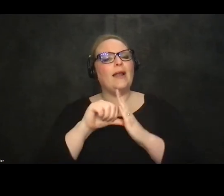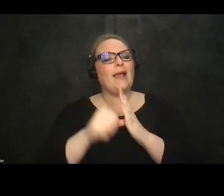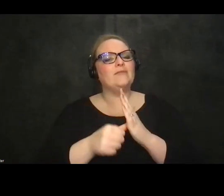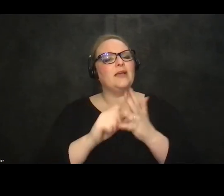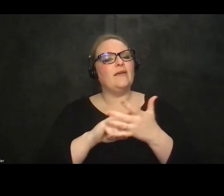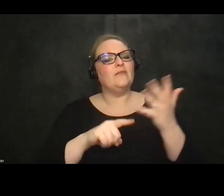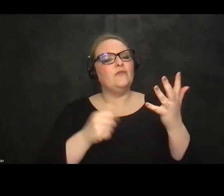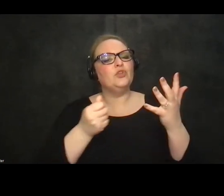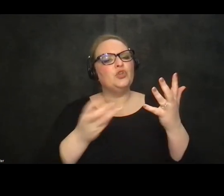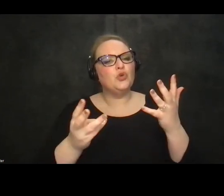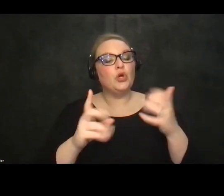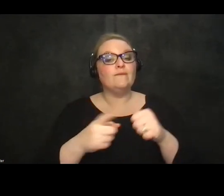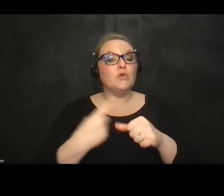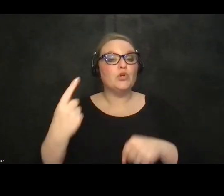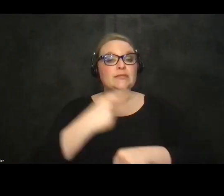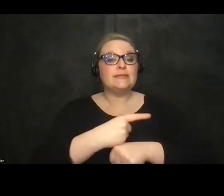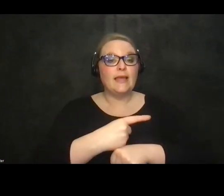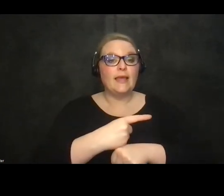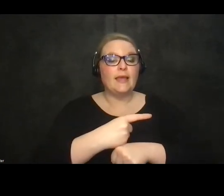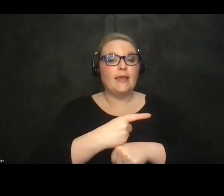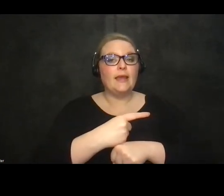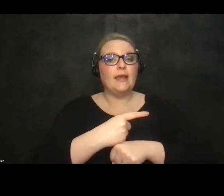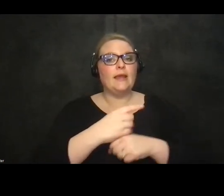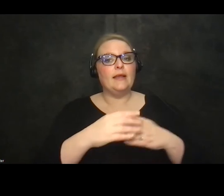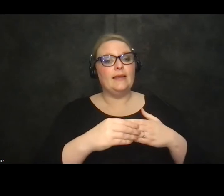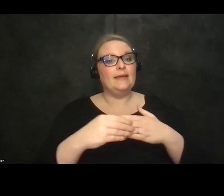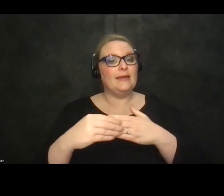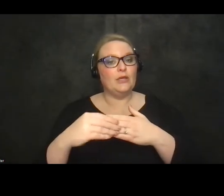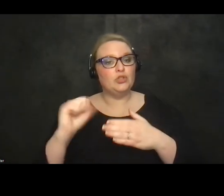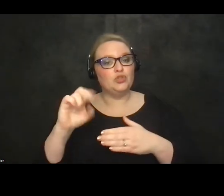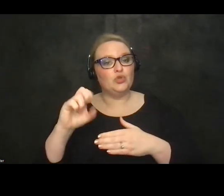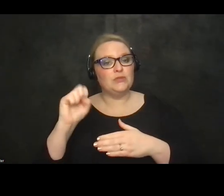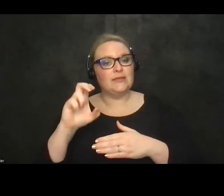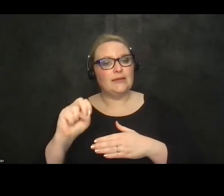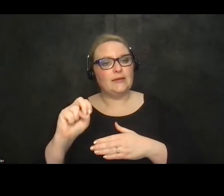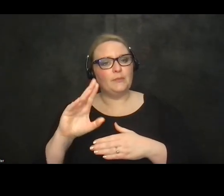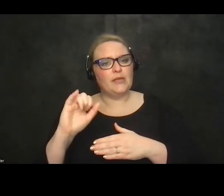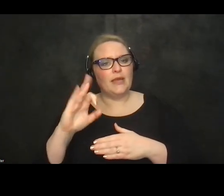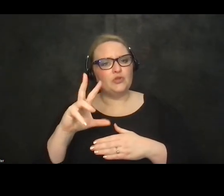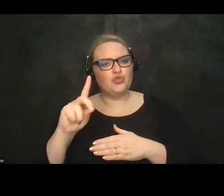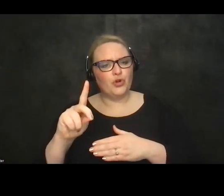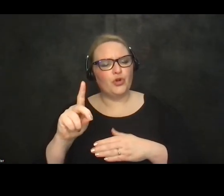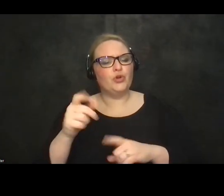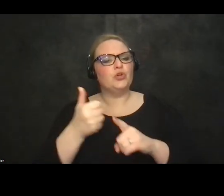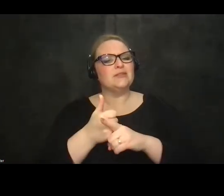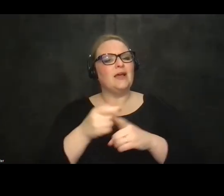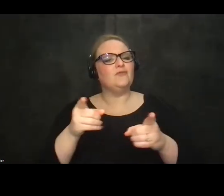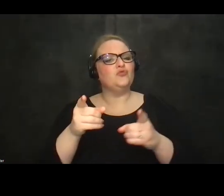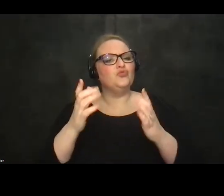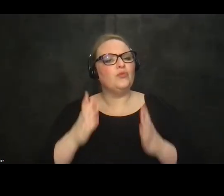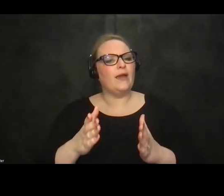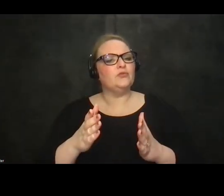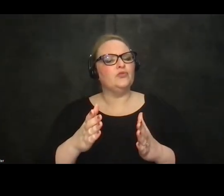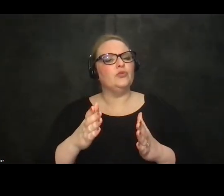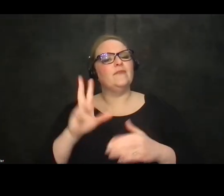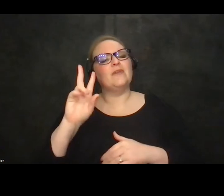the first day uh led off by by susan blanchard who is the uh the director who is